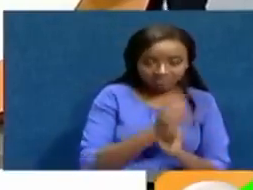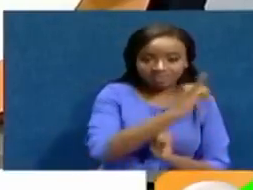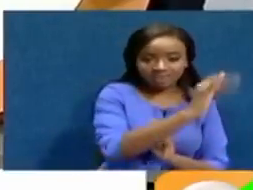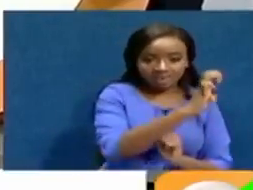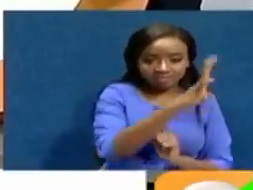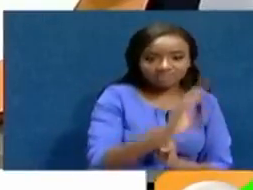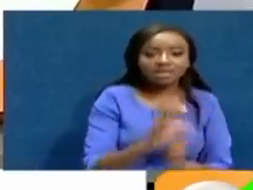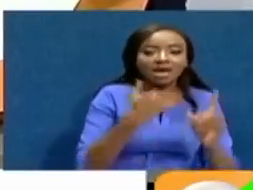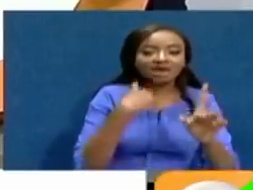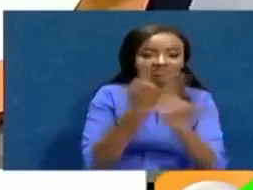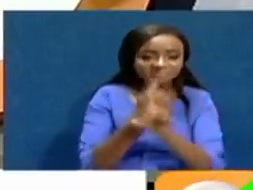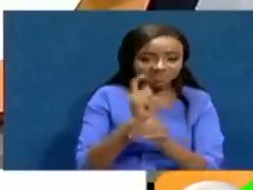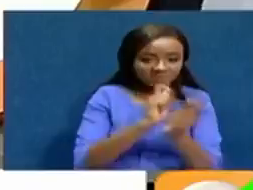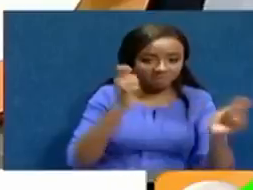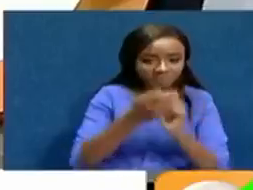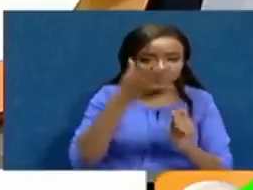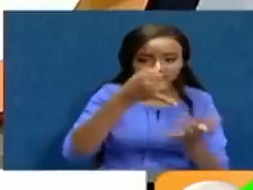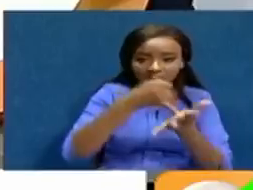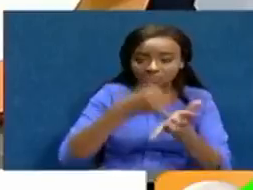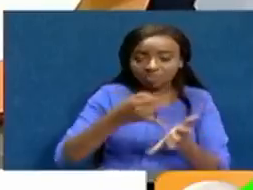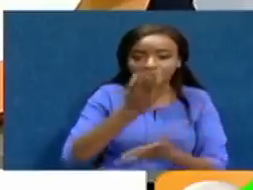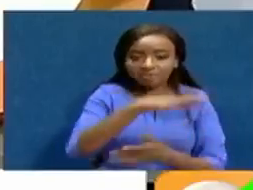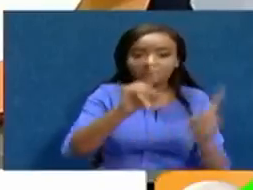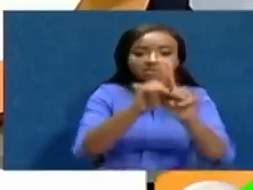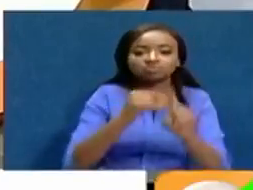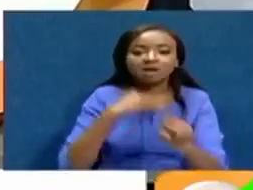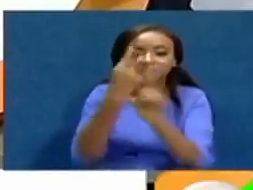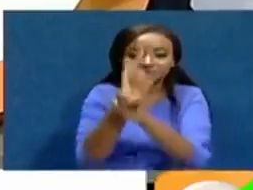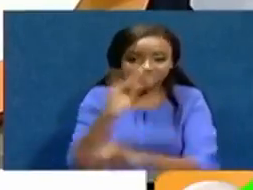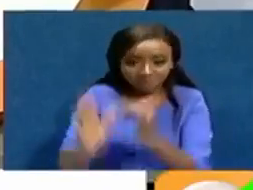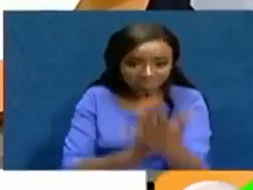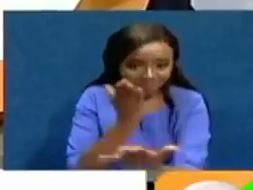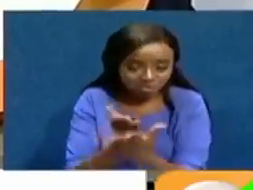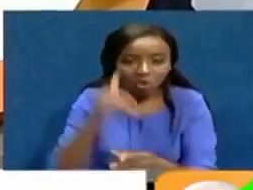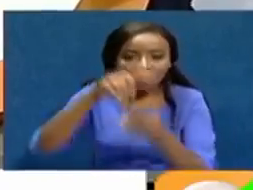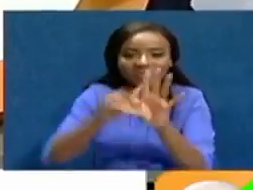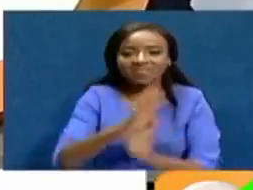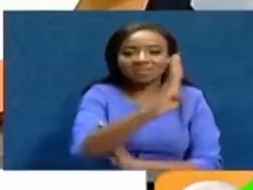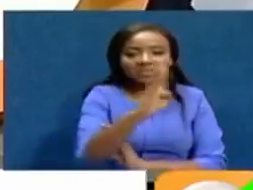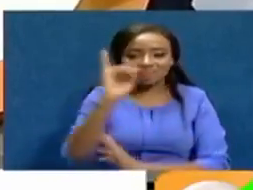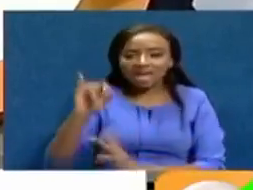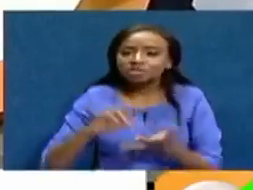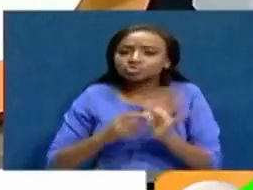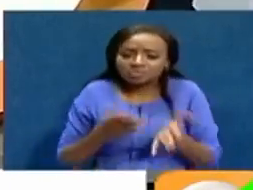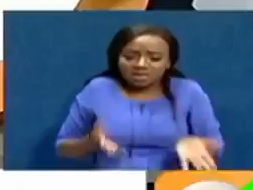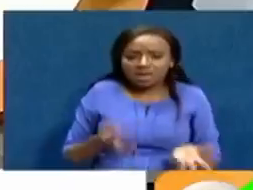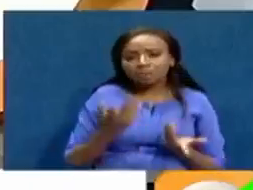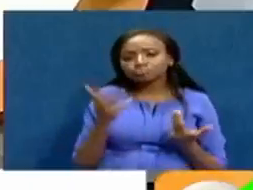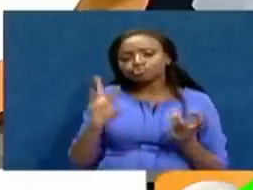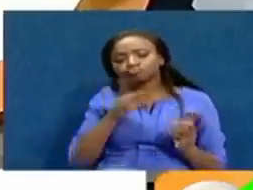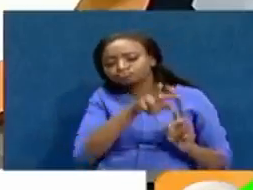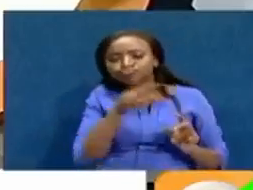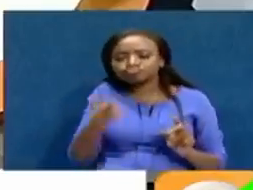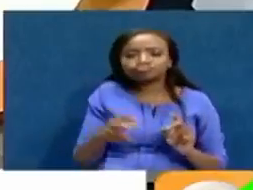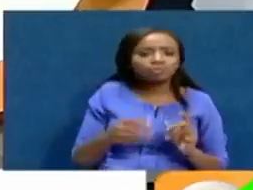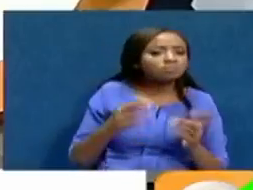that have been passed in Parliament, and we have the proposals in the BBI. Where do we stand now, in your view, with the